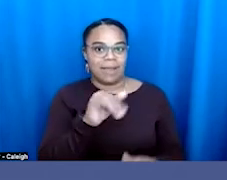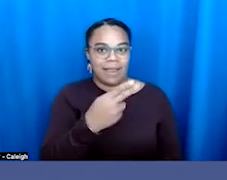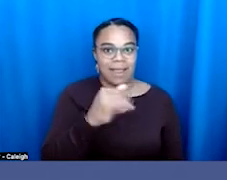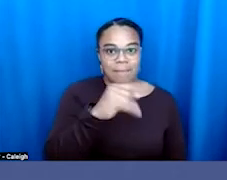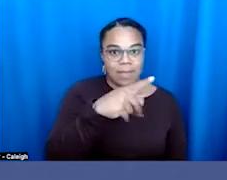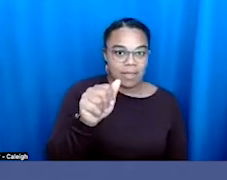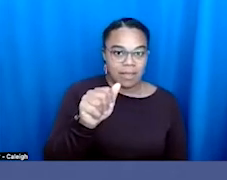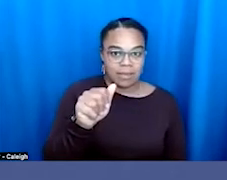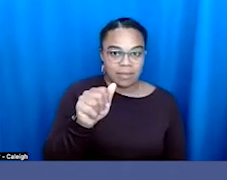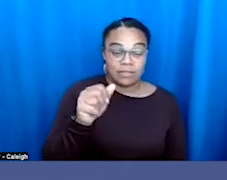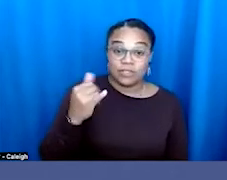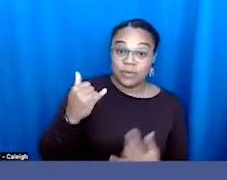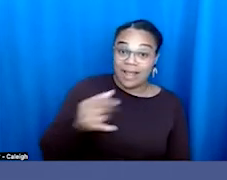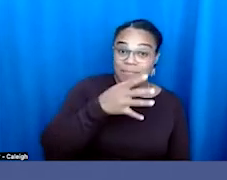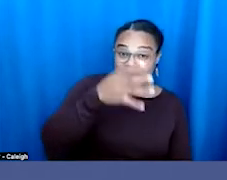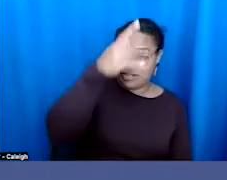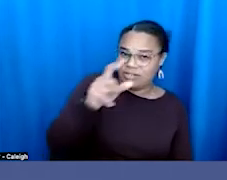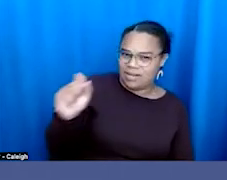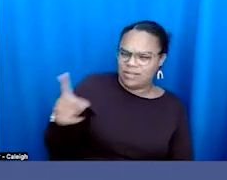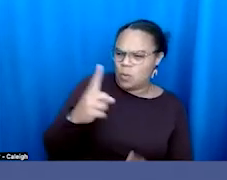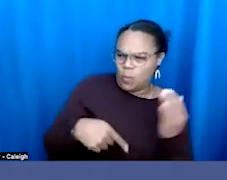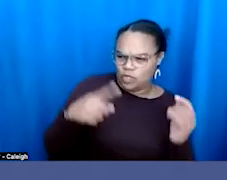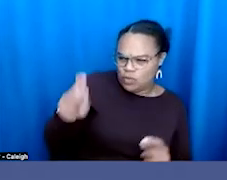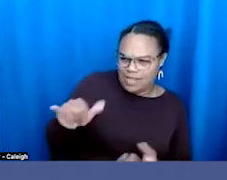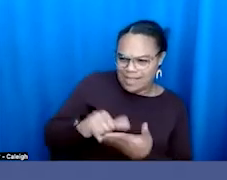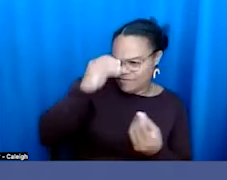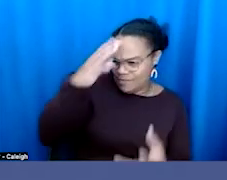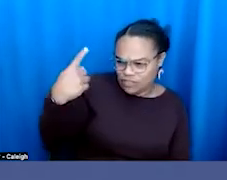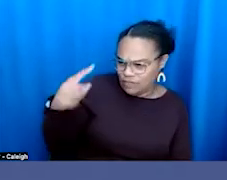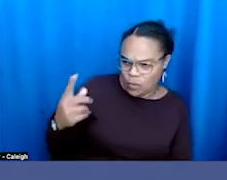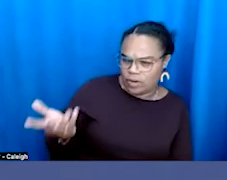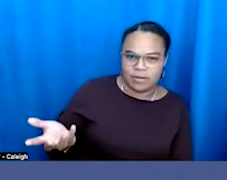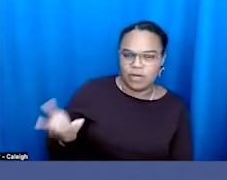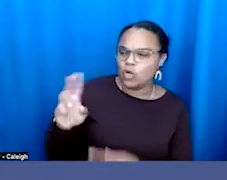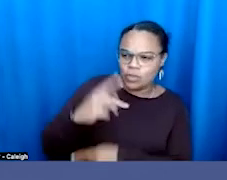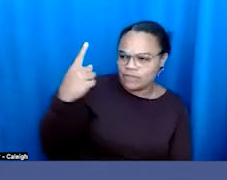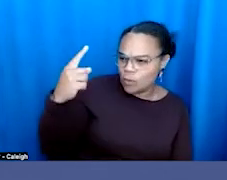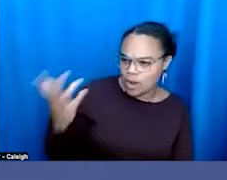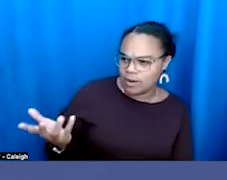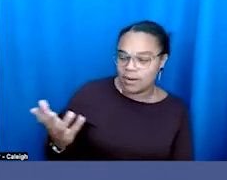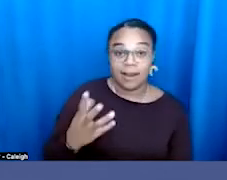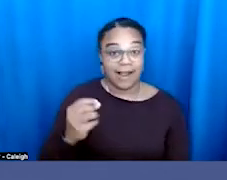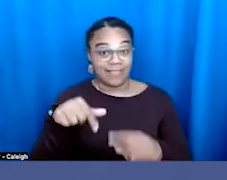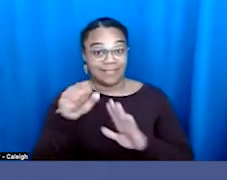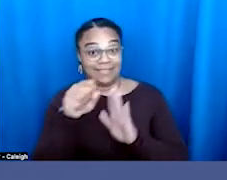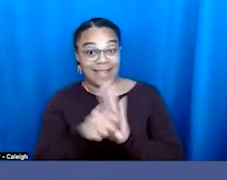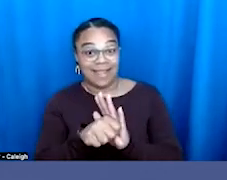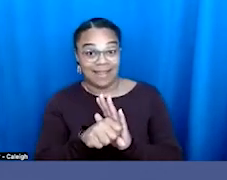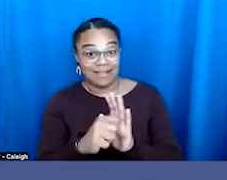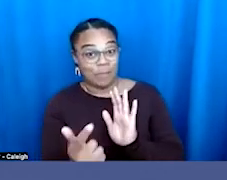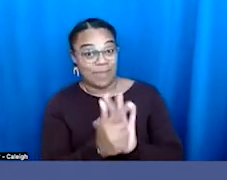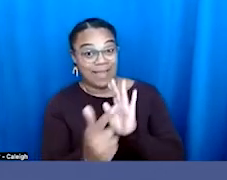information for? What are you possibly using it for in an estate where abortion is being banned,